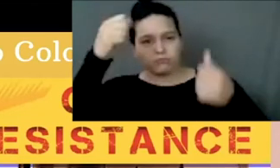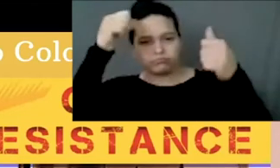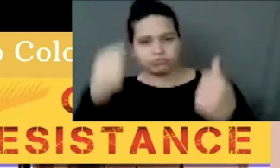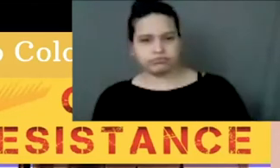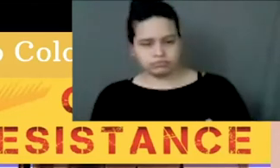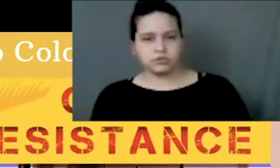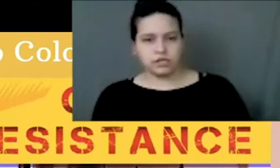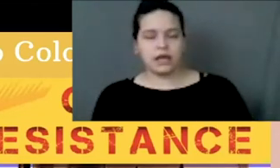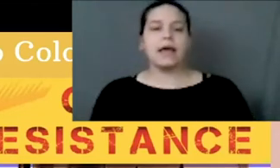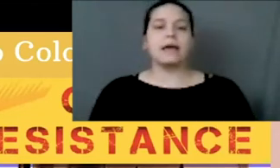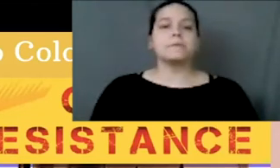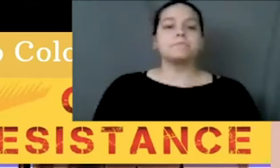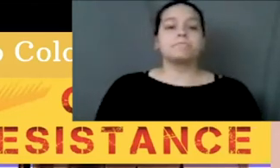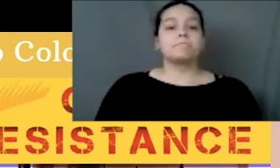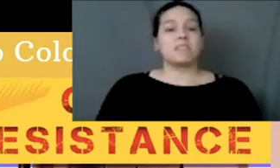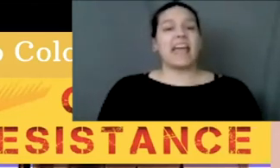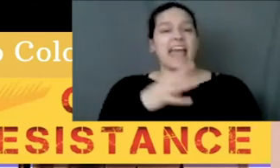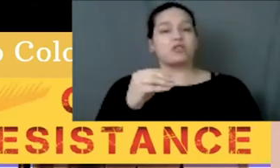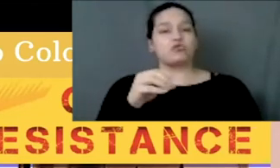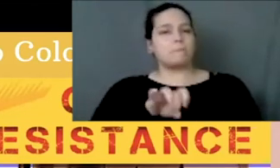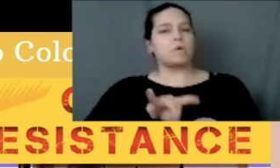and direct connection to the land itself.